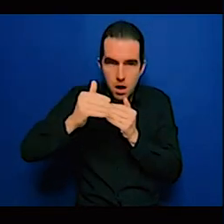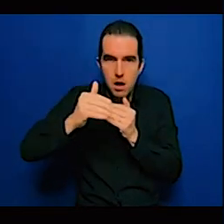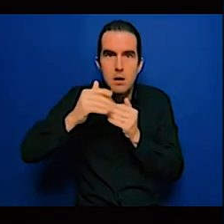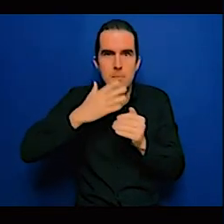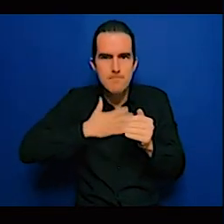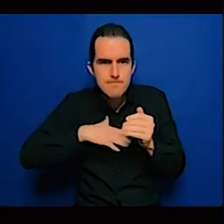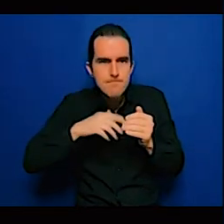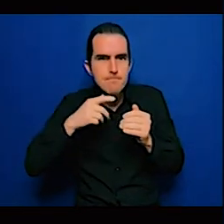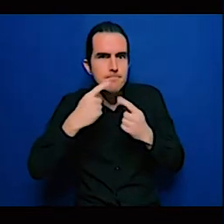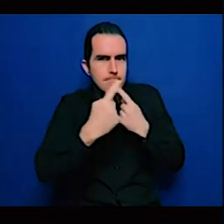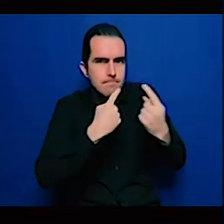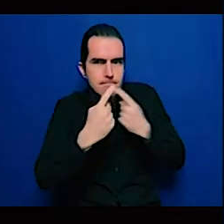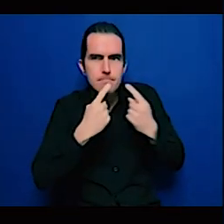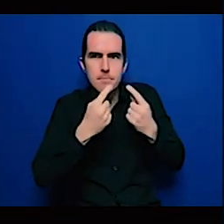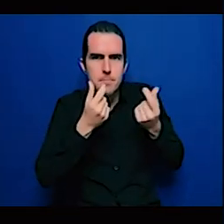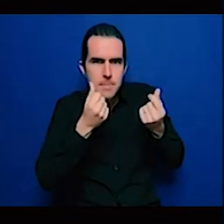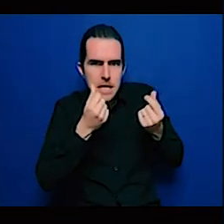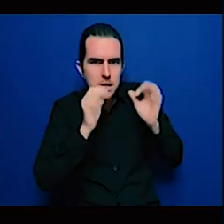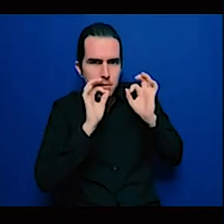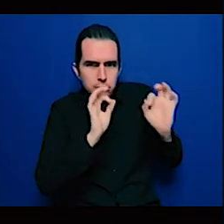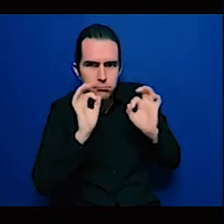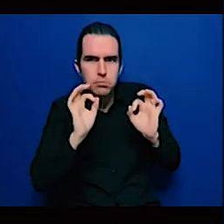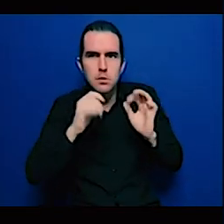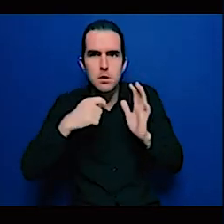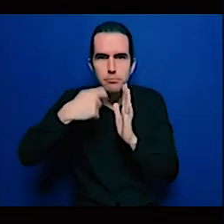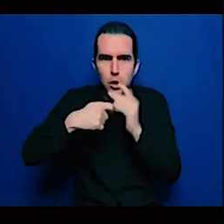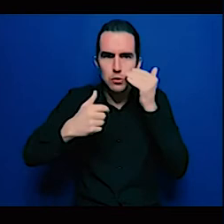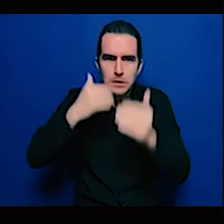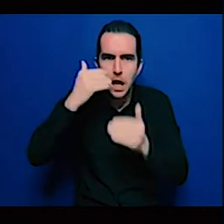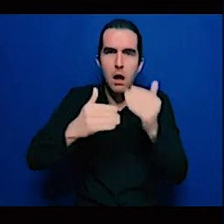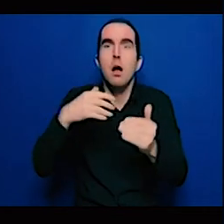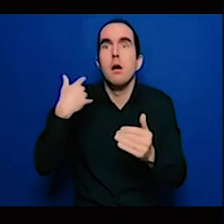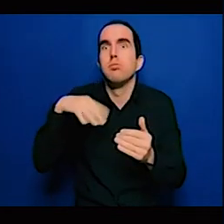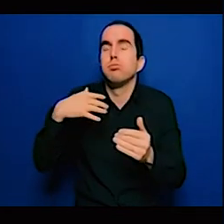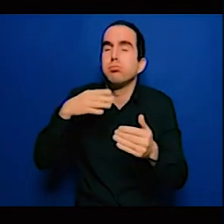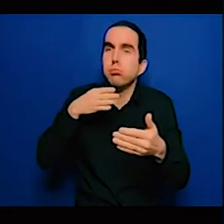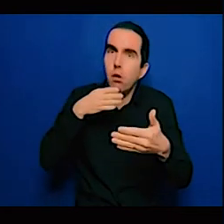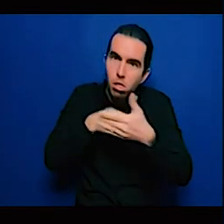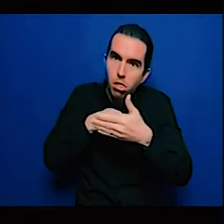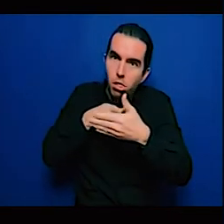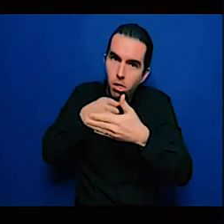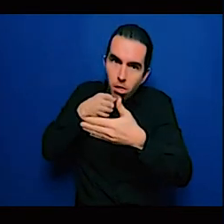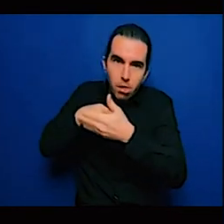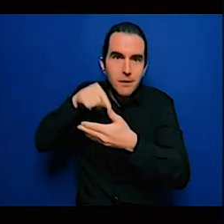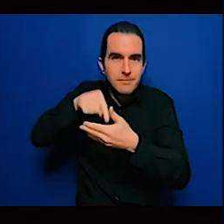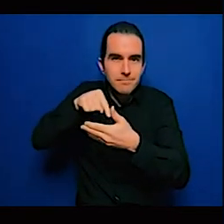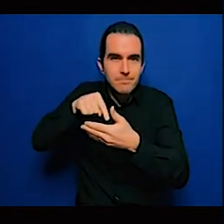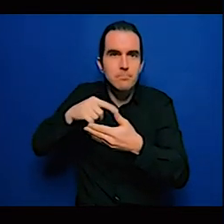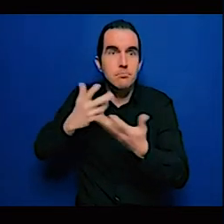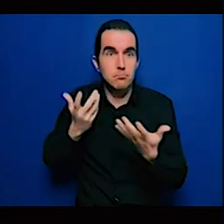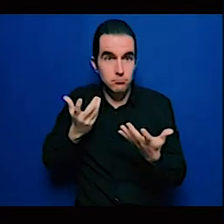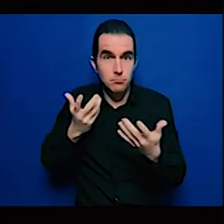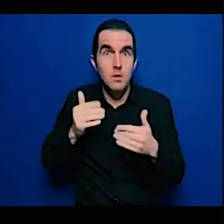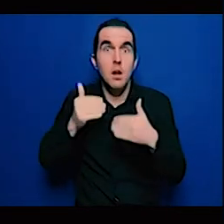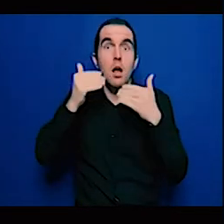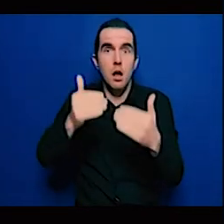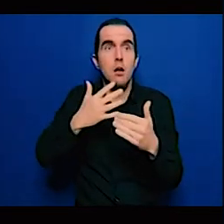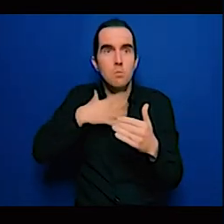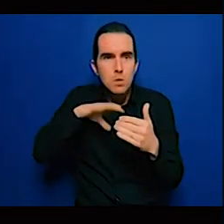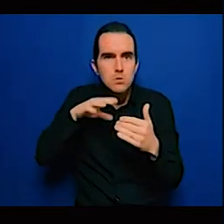on the use of that money. So, this is why this difficulty in terms of reporting